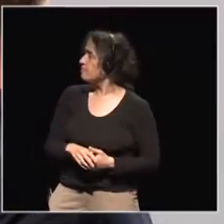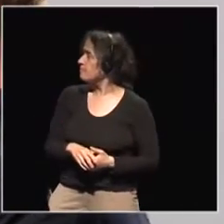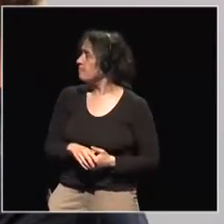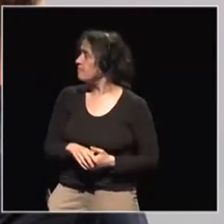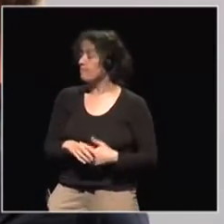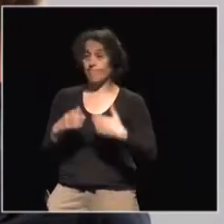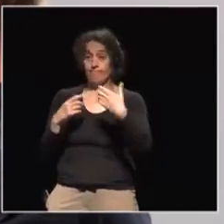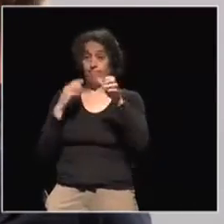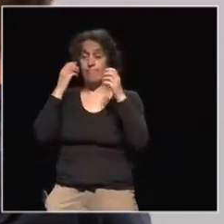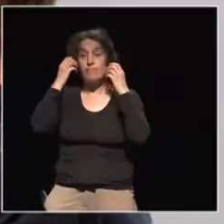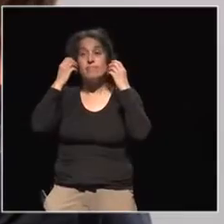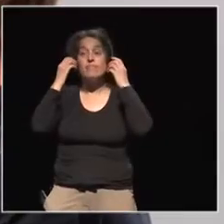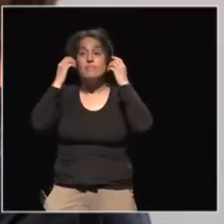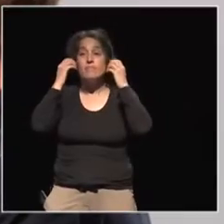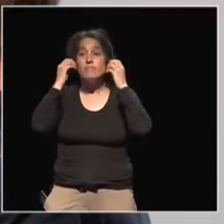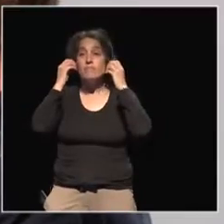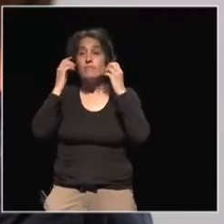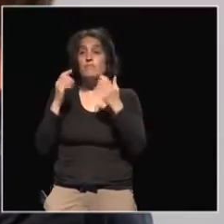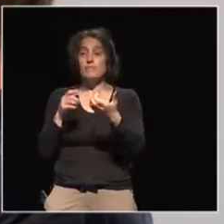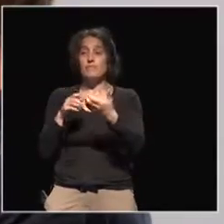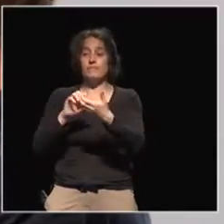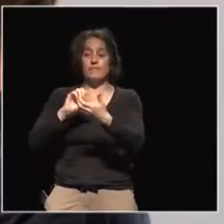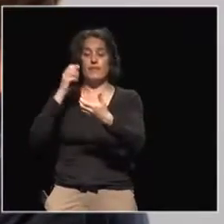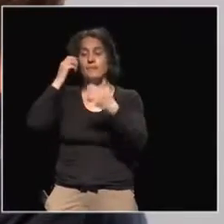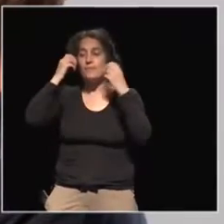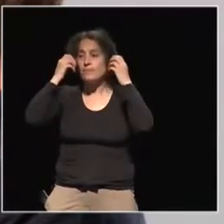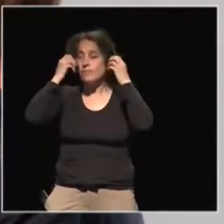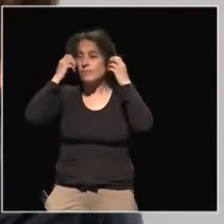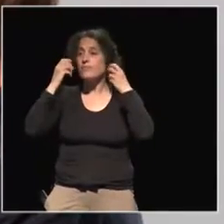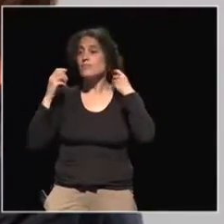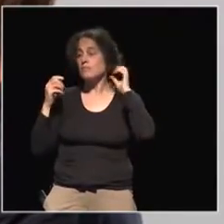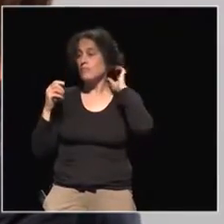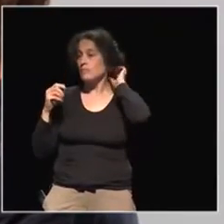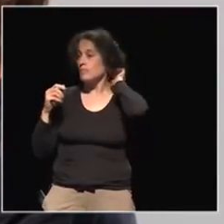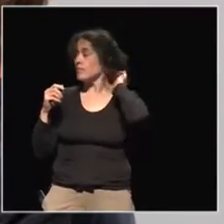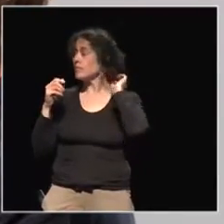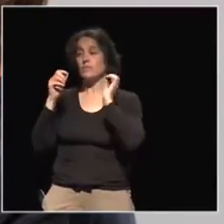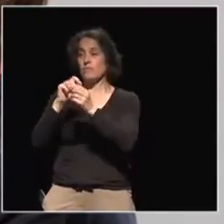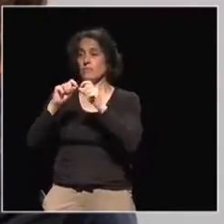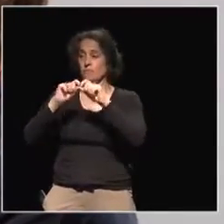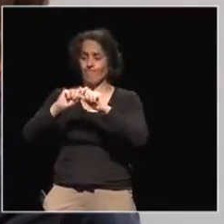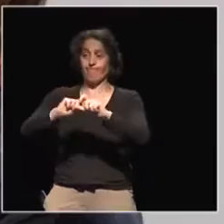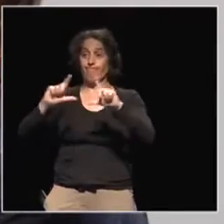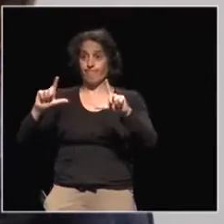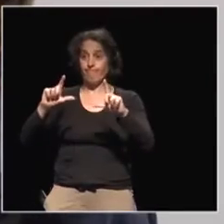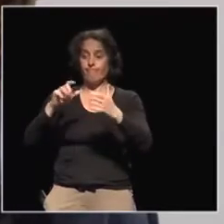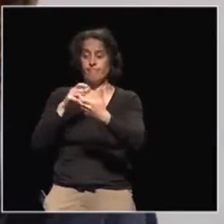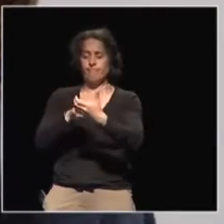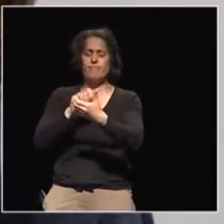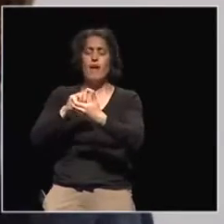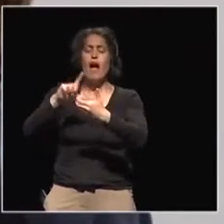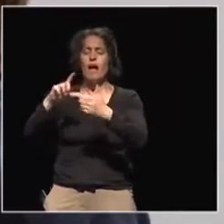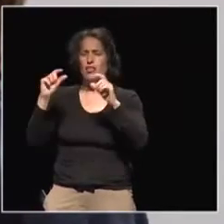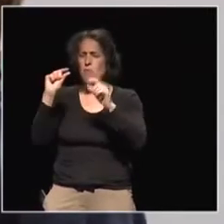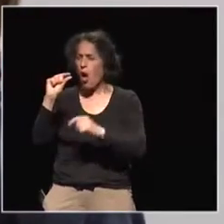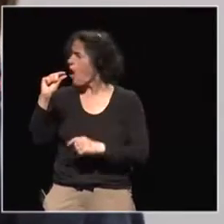So if you go in the mobile app, you're going to have a small icon here. Okay, I don't know if I... Okay, we see it. You have a